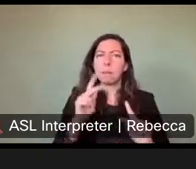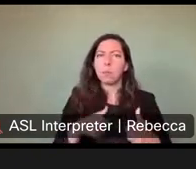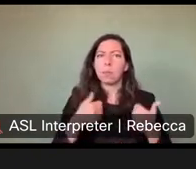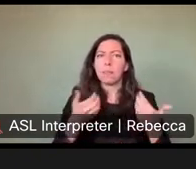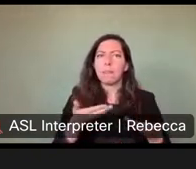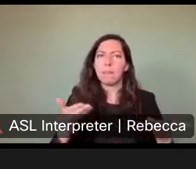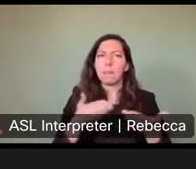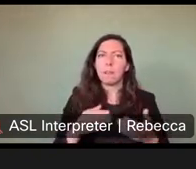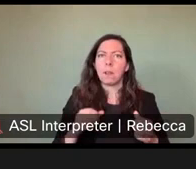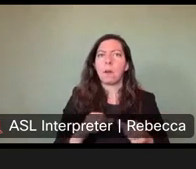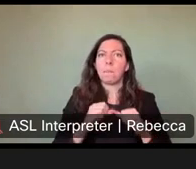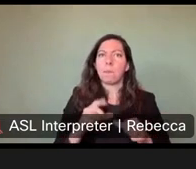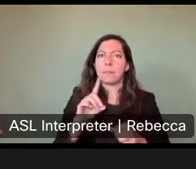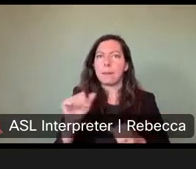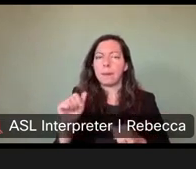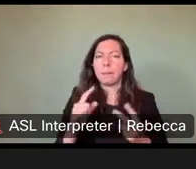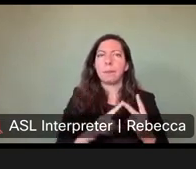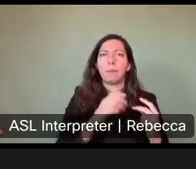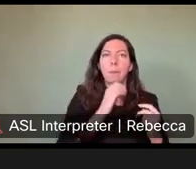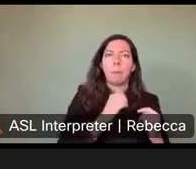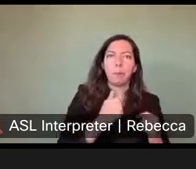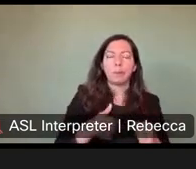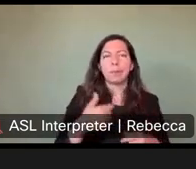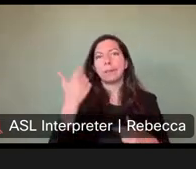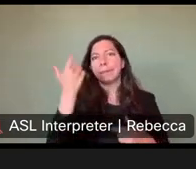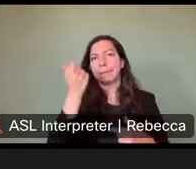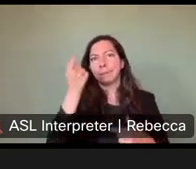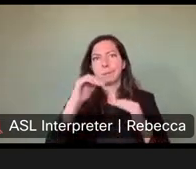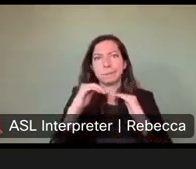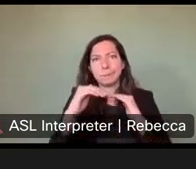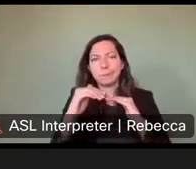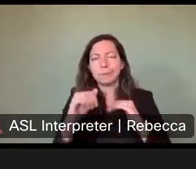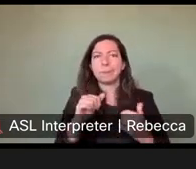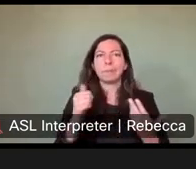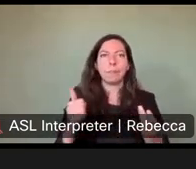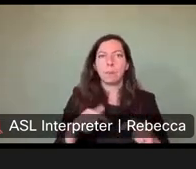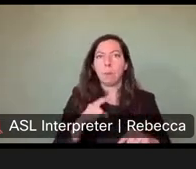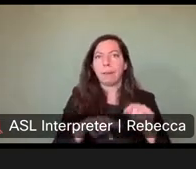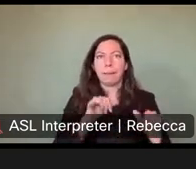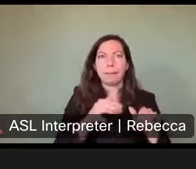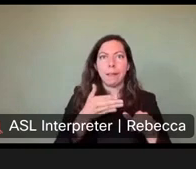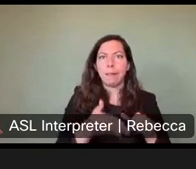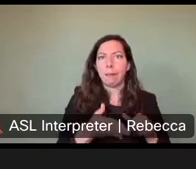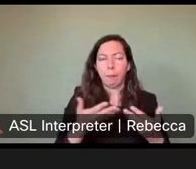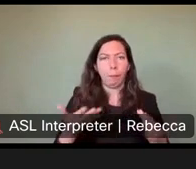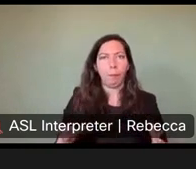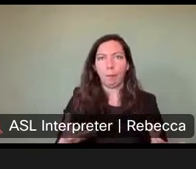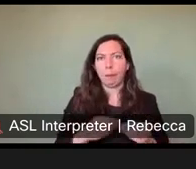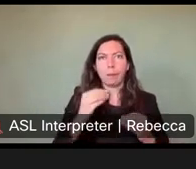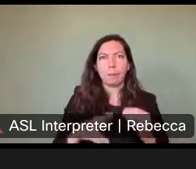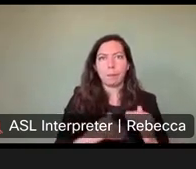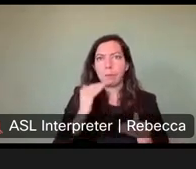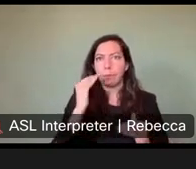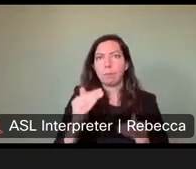elderly are on fixed income. I know that I will not be able to afford to stay in the state parks anymore unless some relief annual passes with